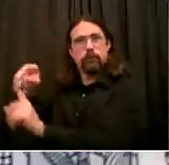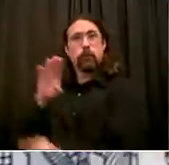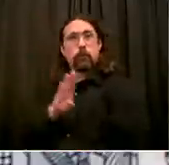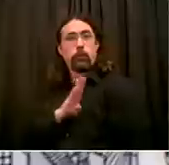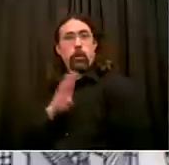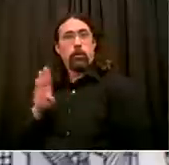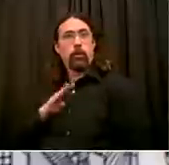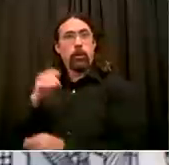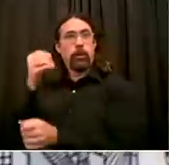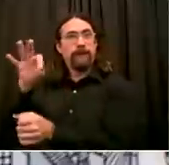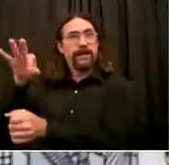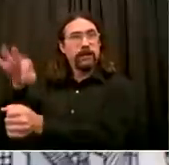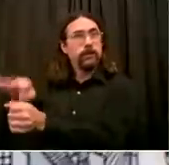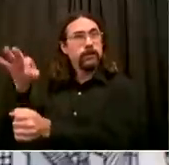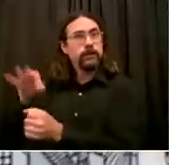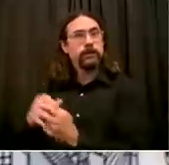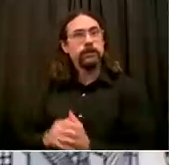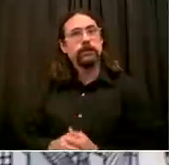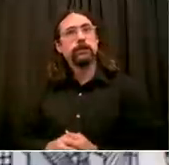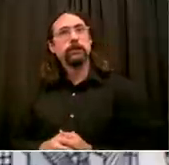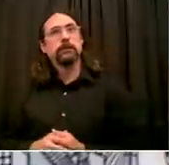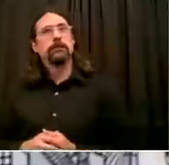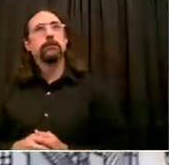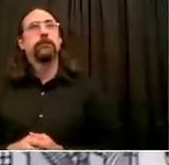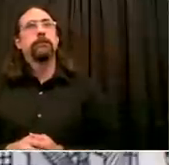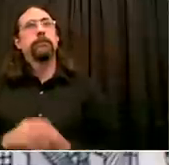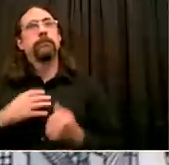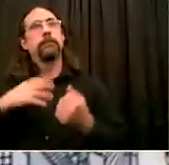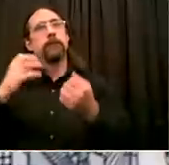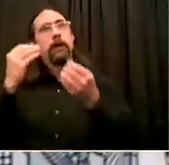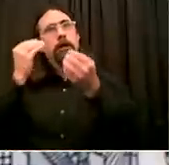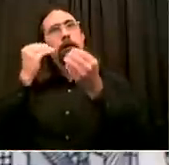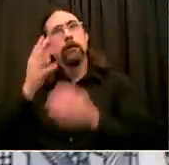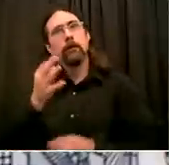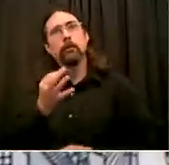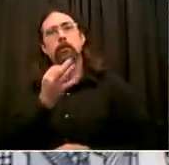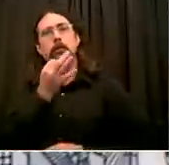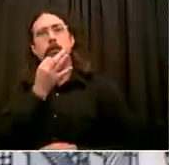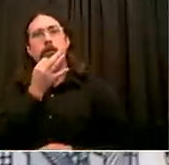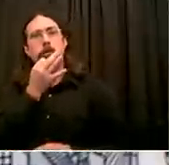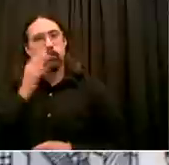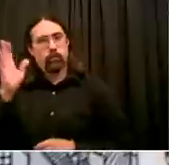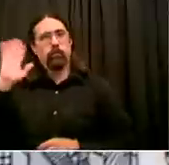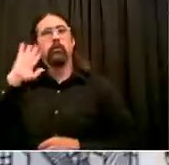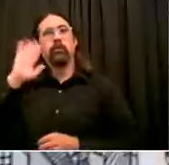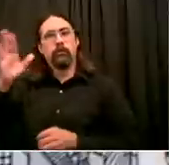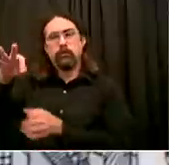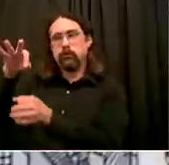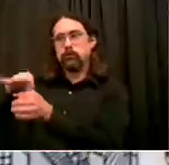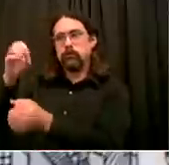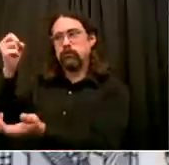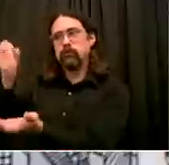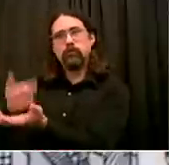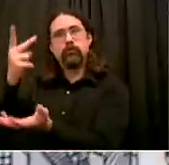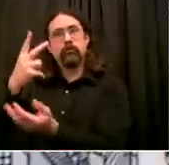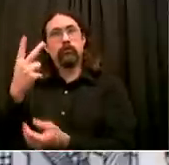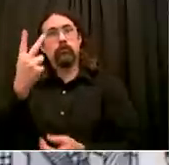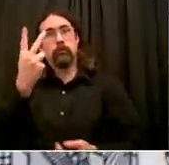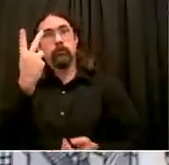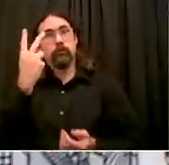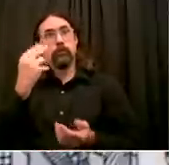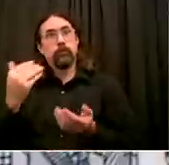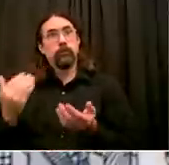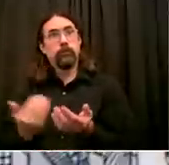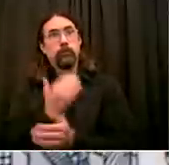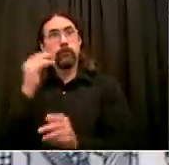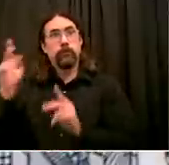anything that can be done to affect reform through this approval process? Aaron, look, I know it's a sincere question, but I just have to